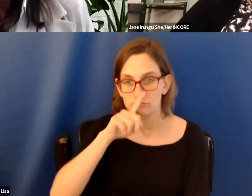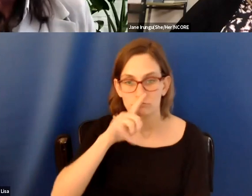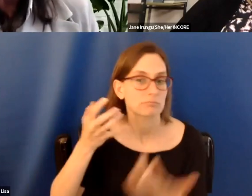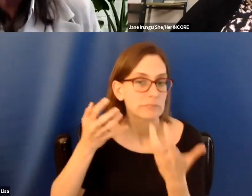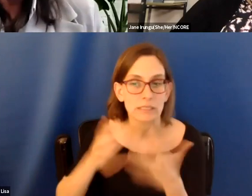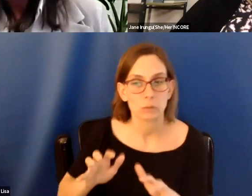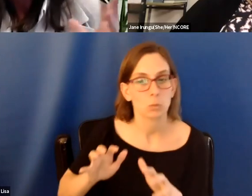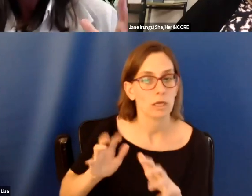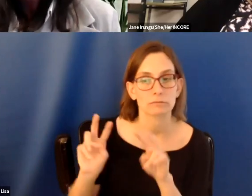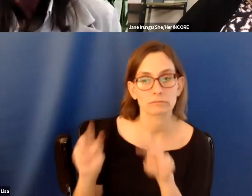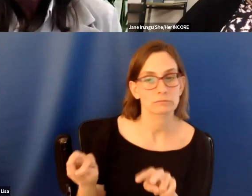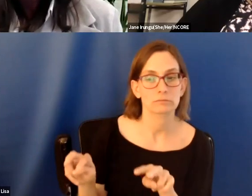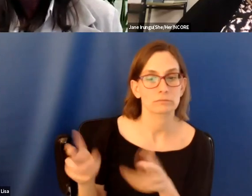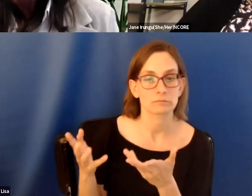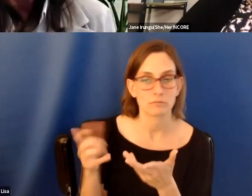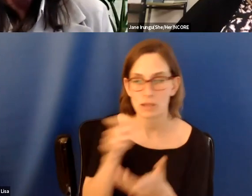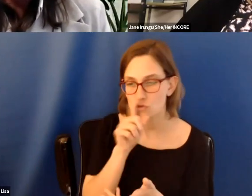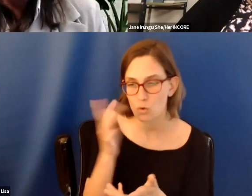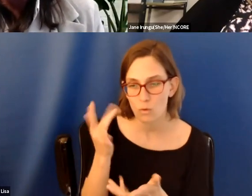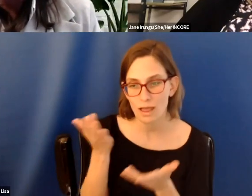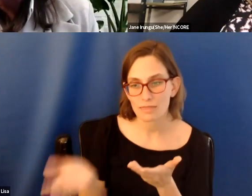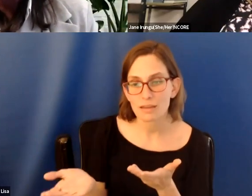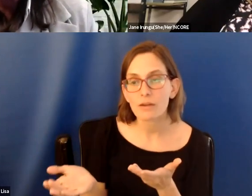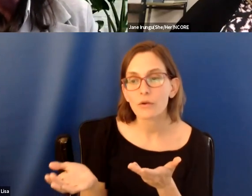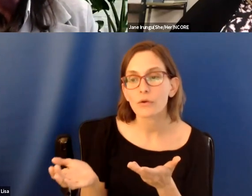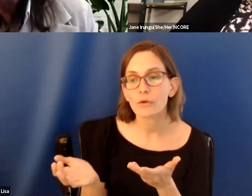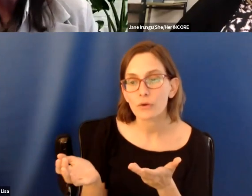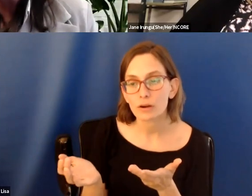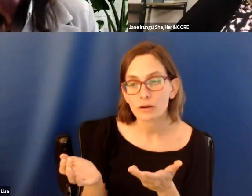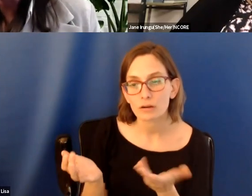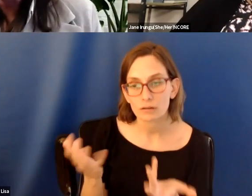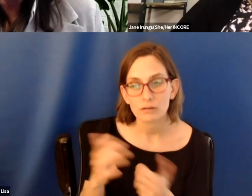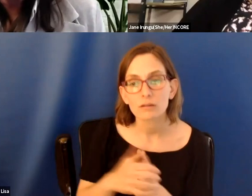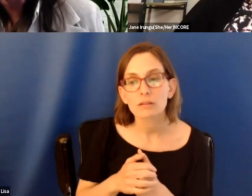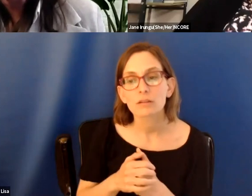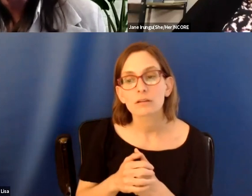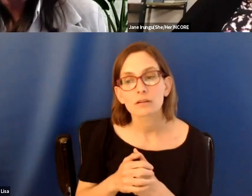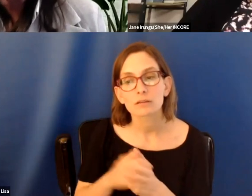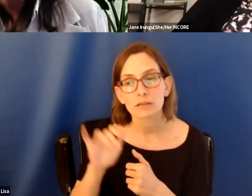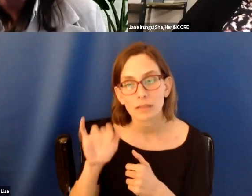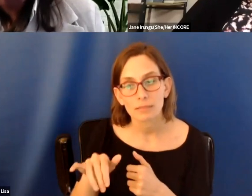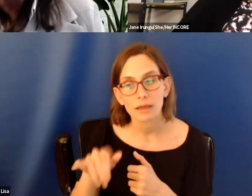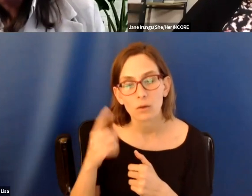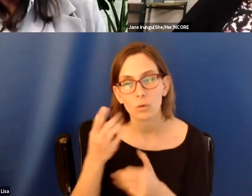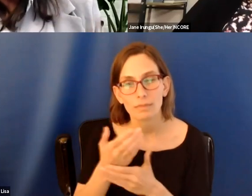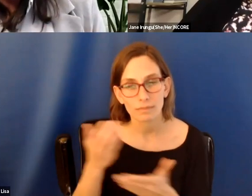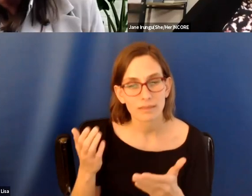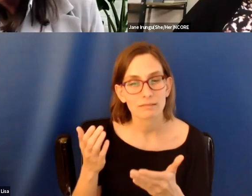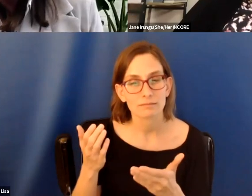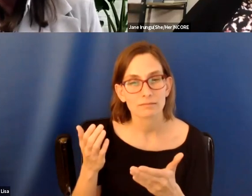there and they weren't sure why they were there and they didn't know what it was about. Um, but, um, one of the things that was said to me afterwards was,